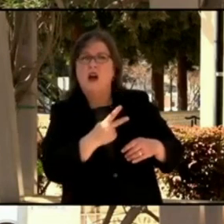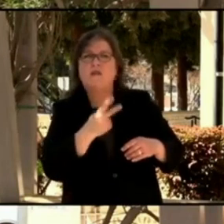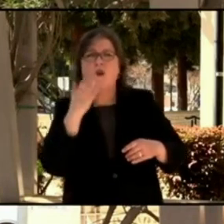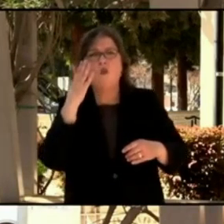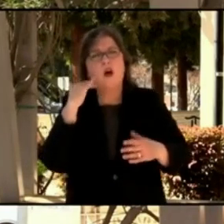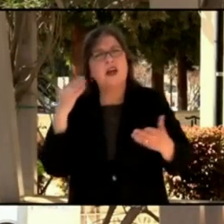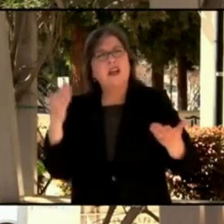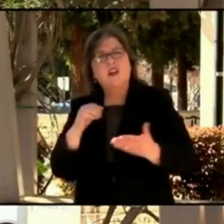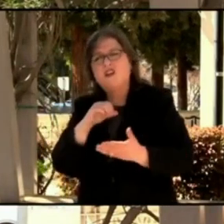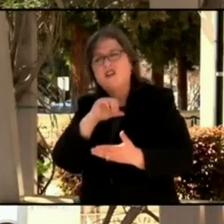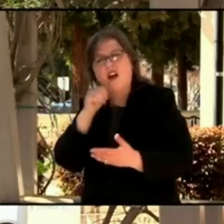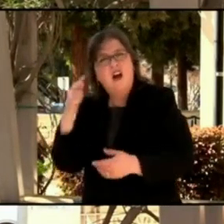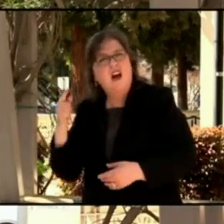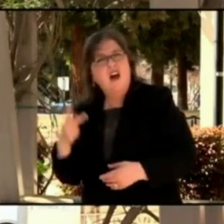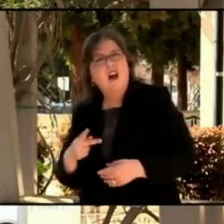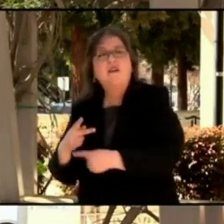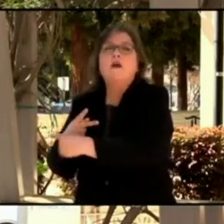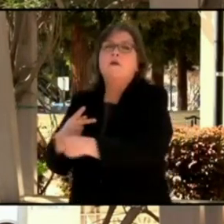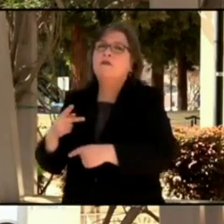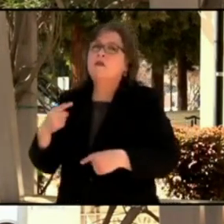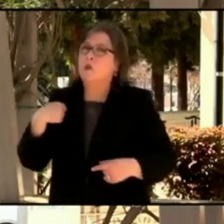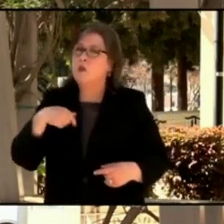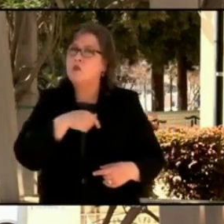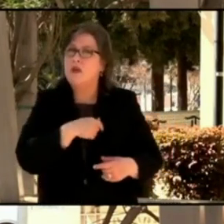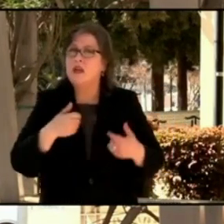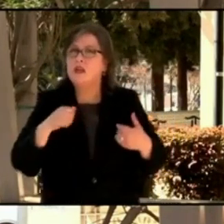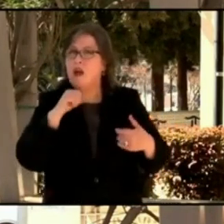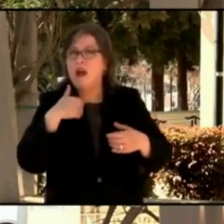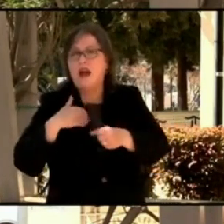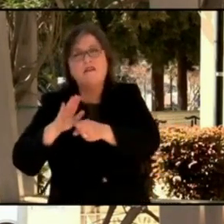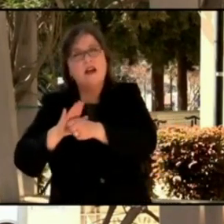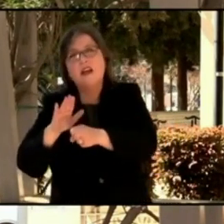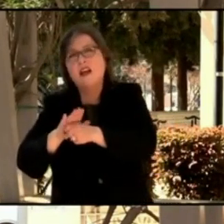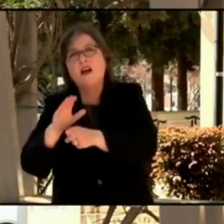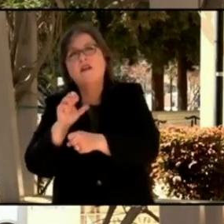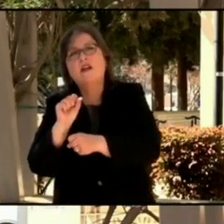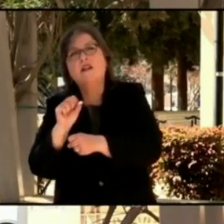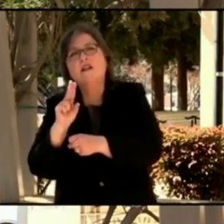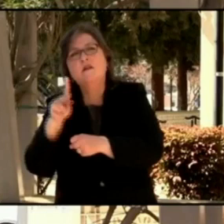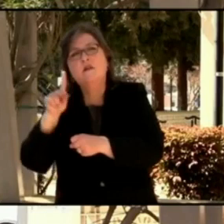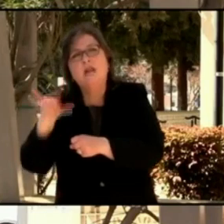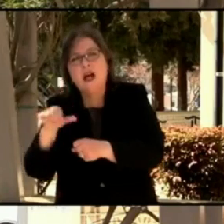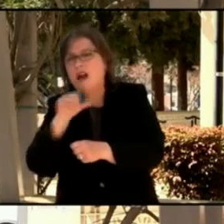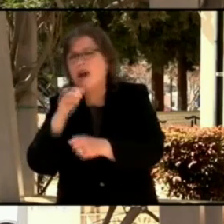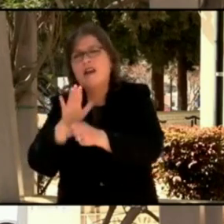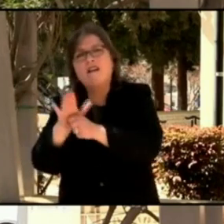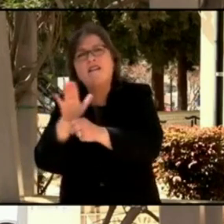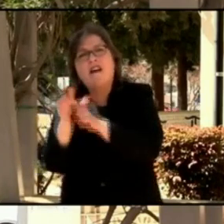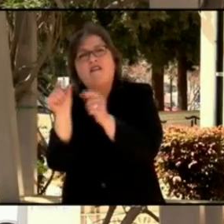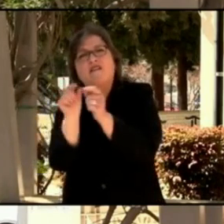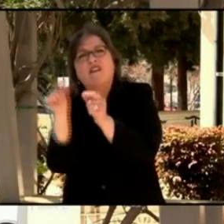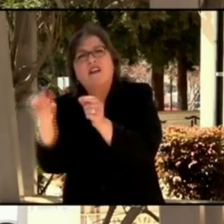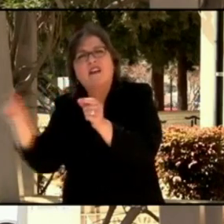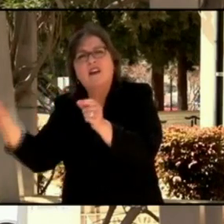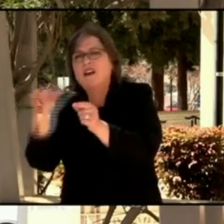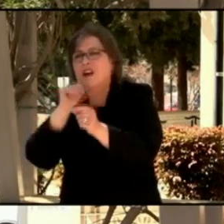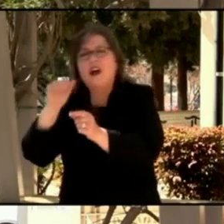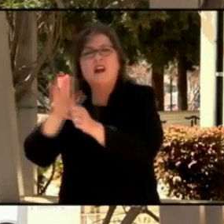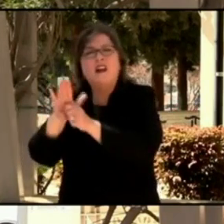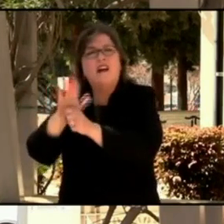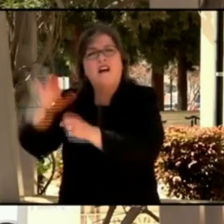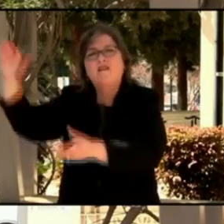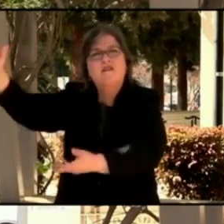And so we are a county of nearly two million people, the largest in Northern California. And so the allocations are not